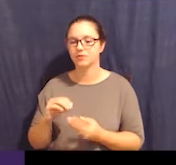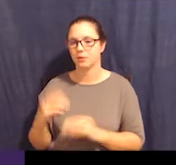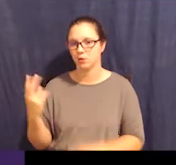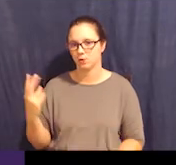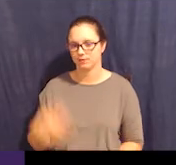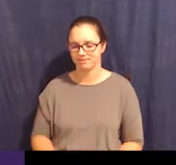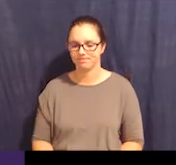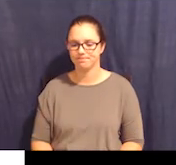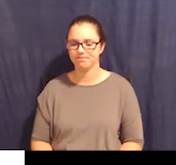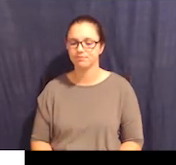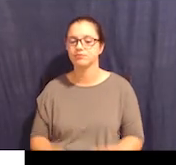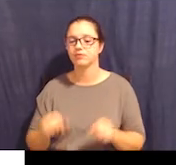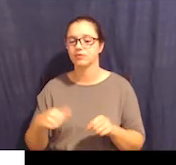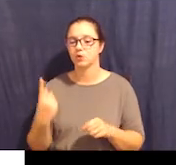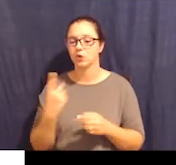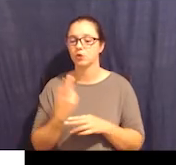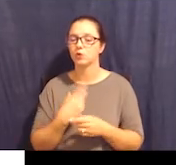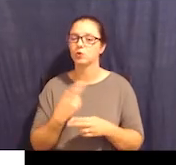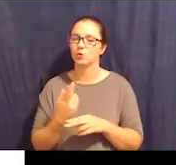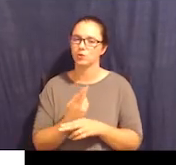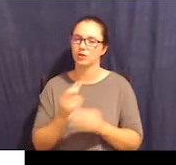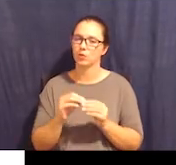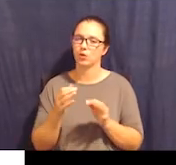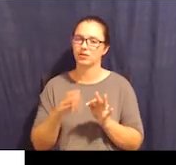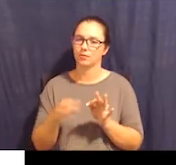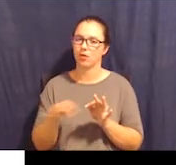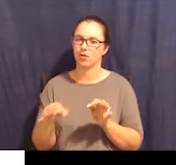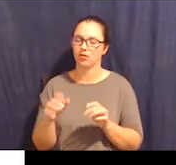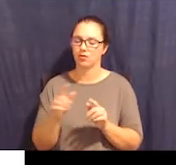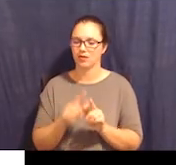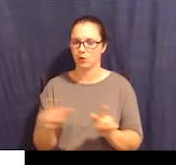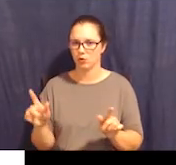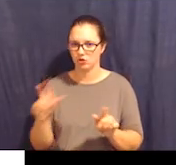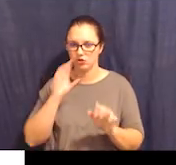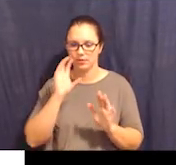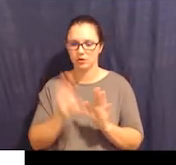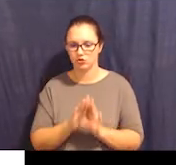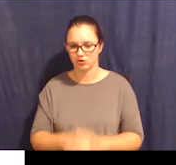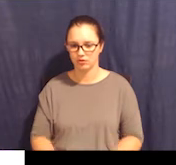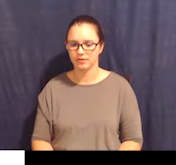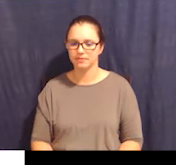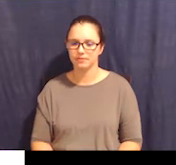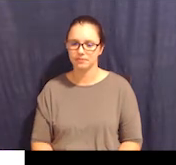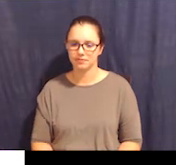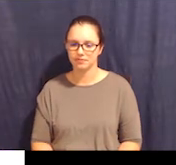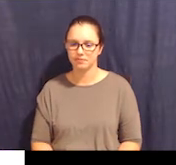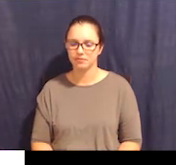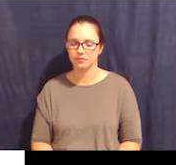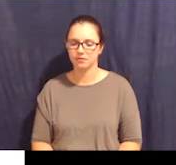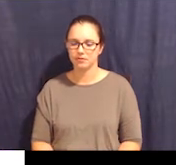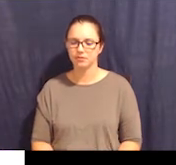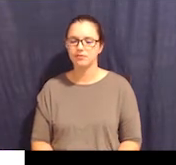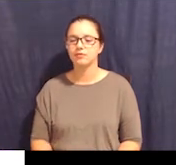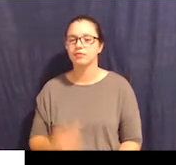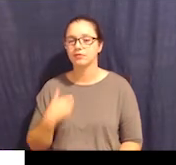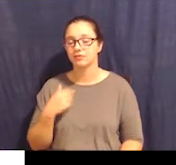language and pictures. So we have here supported decision-making agreement of, and